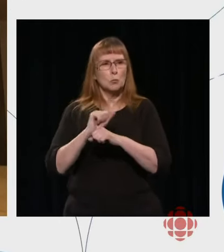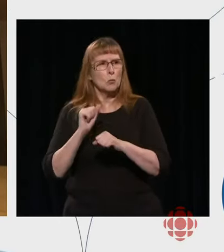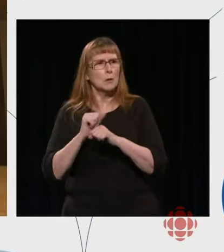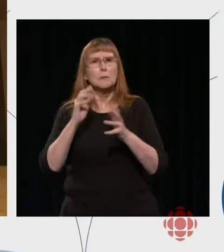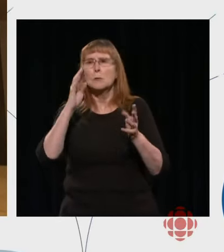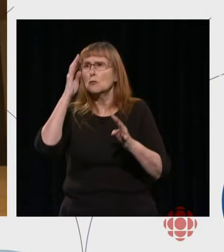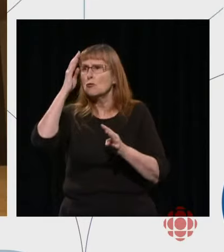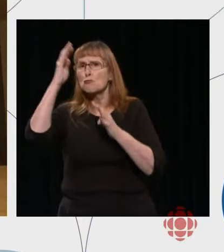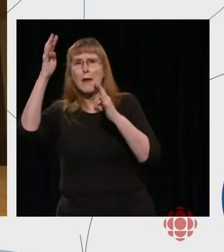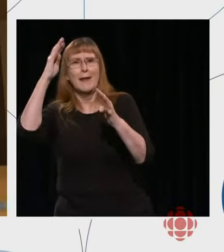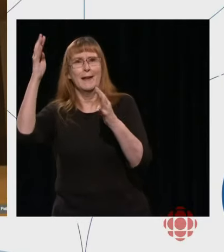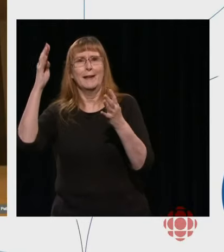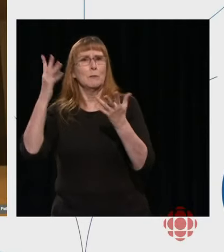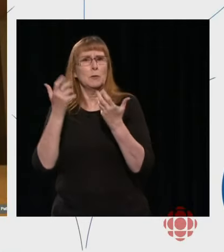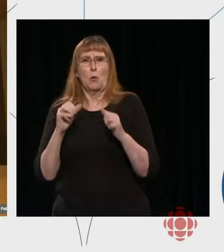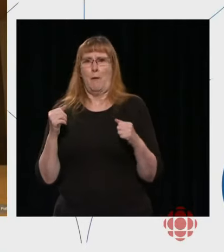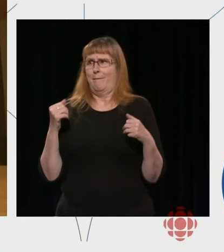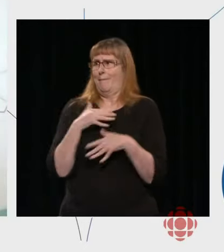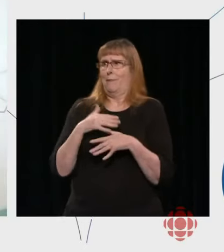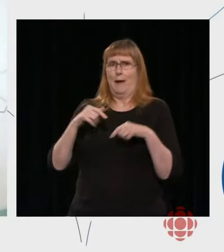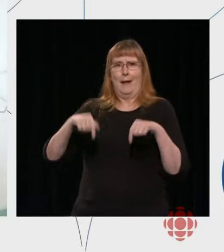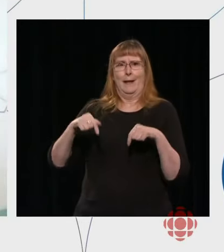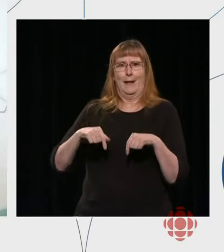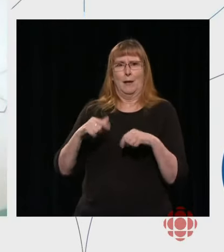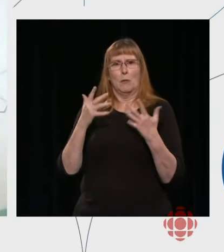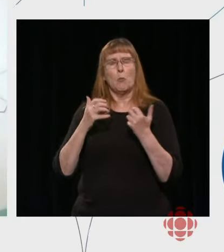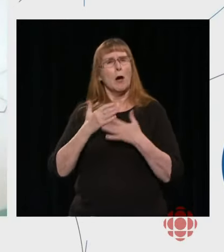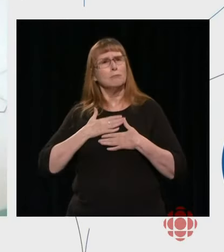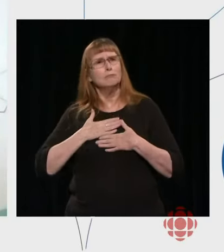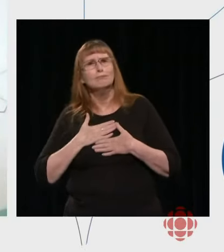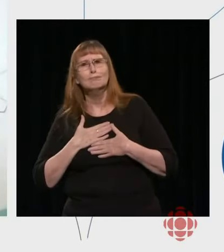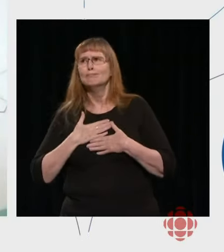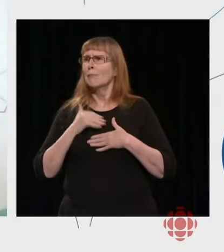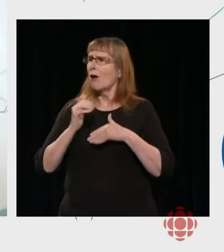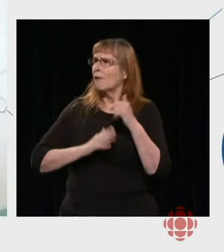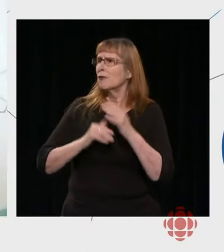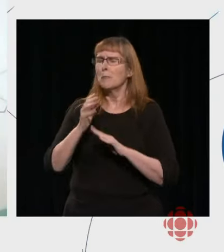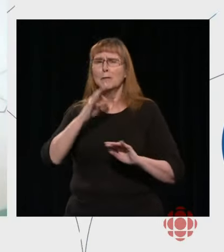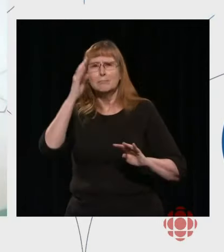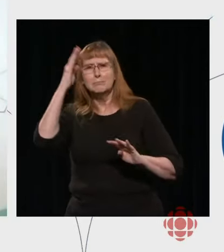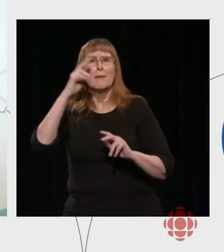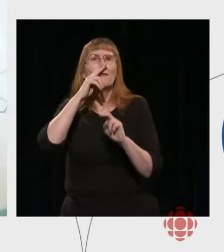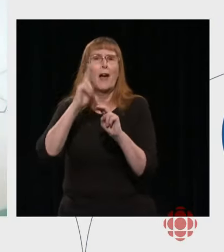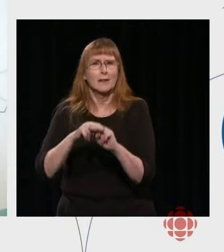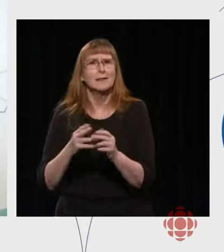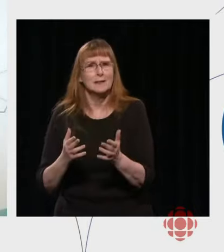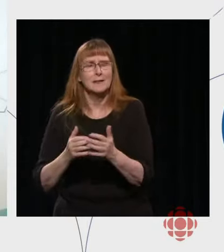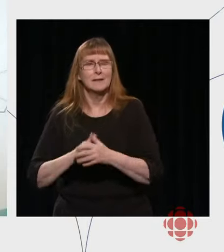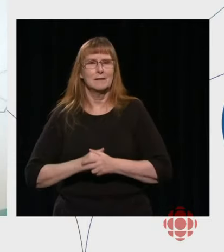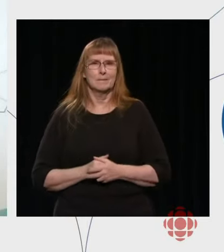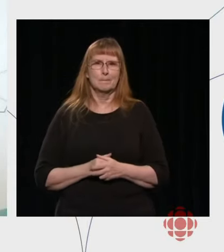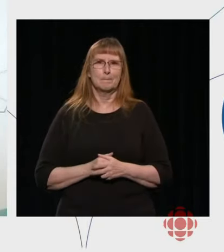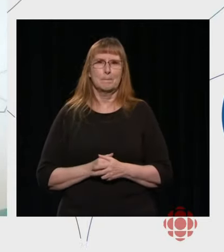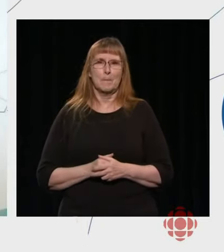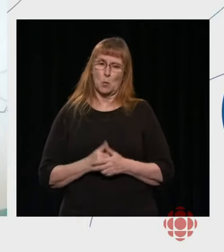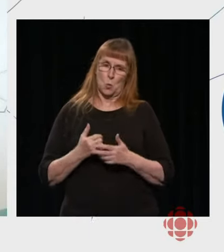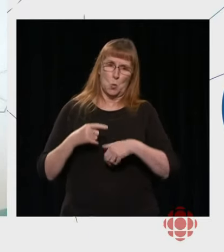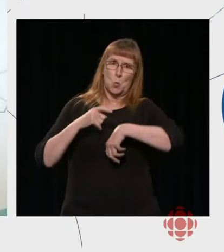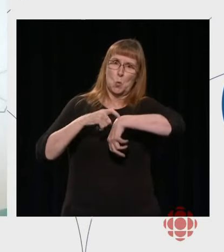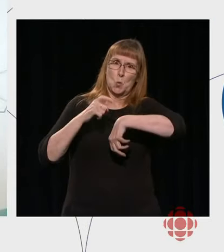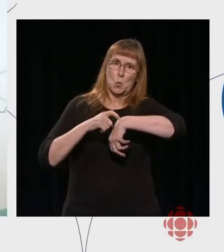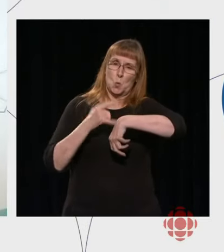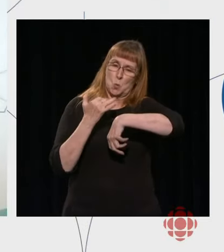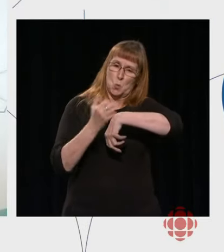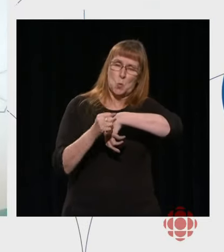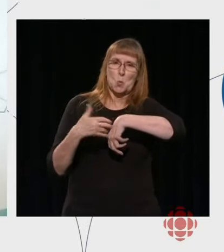We don't want them to be afraid to come onto our sets. Thank you, Michel. Thank you for this answer. The time is moving by so